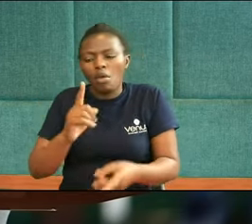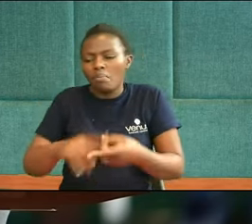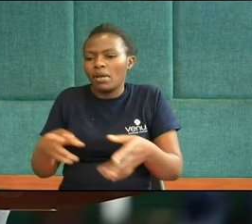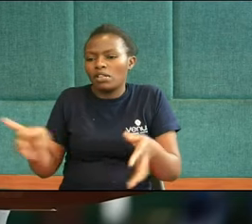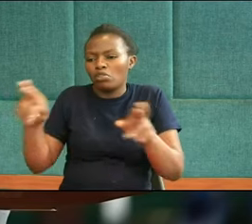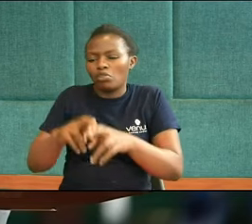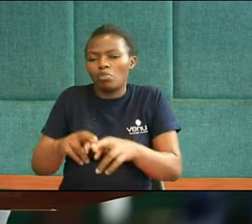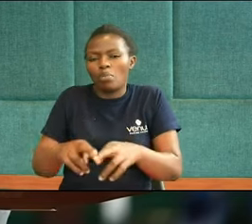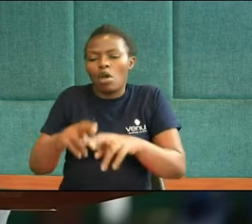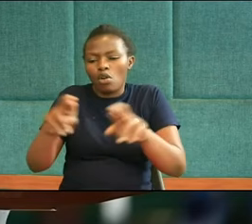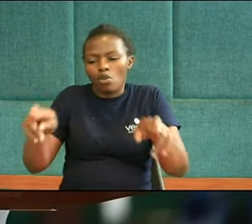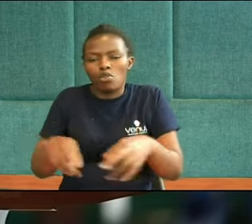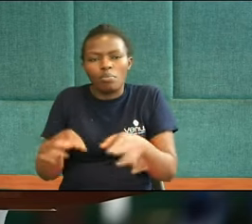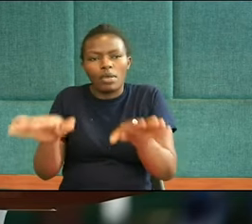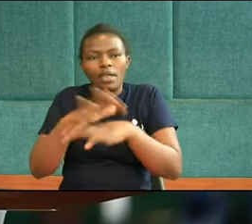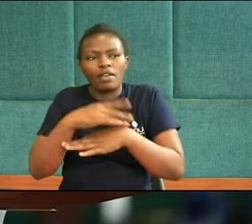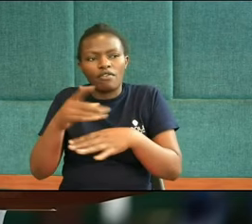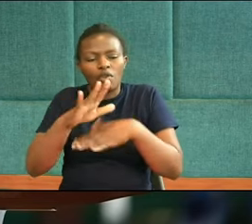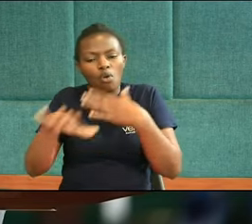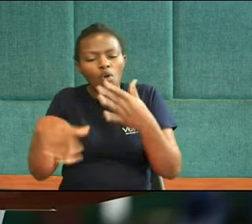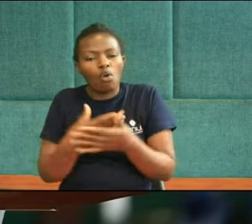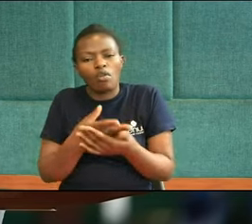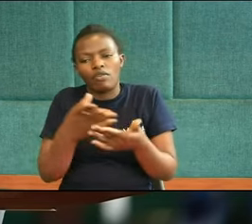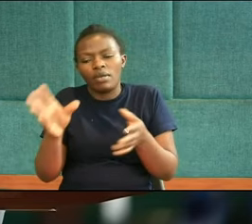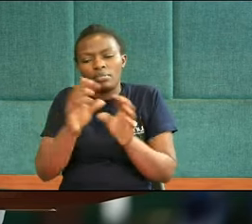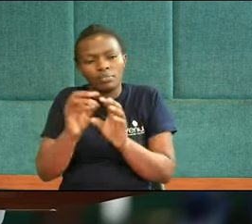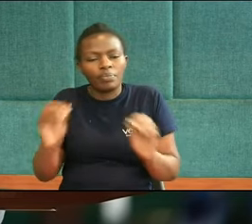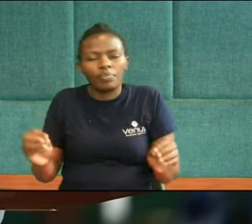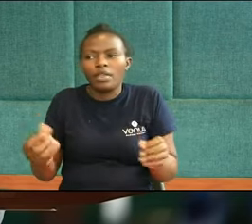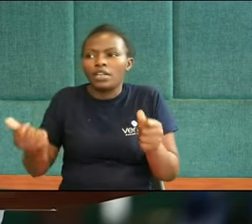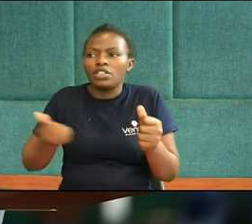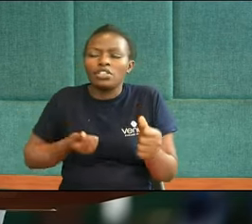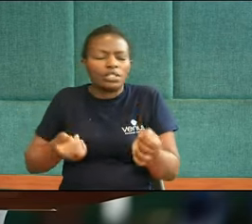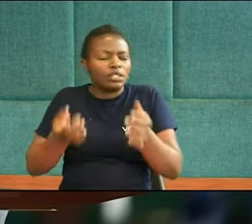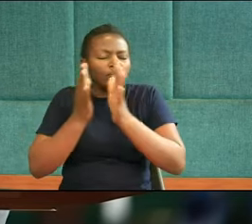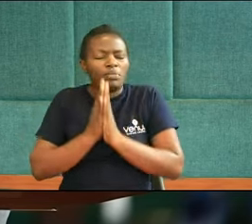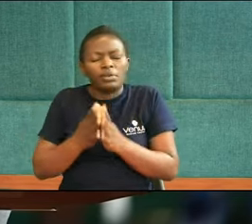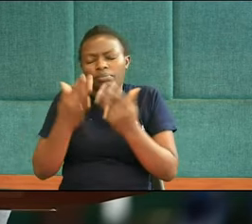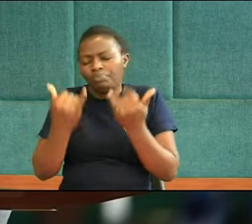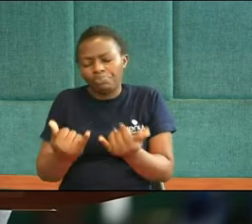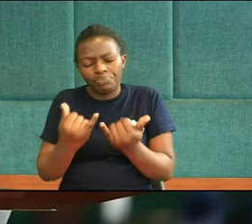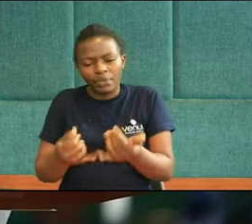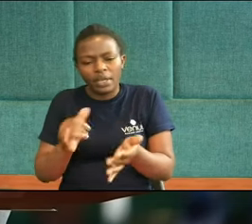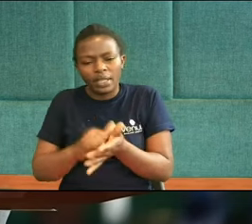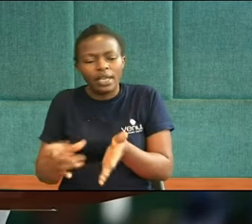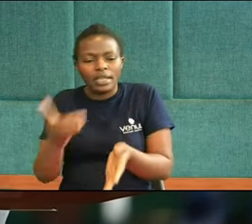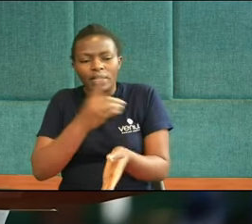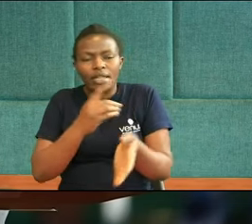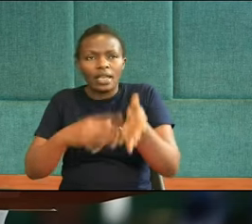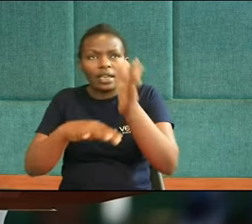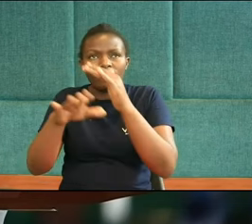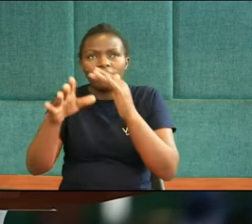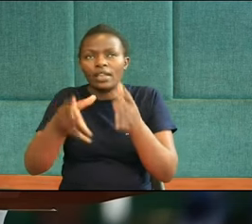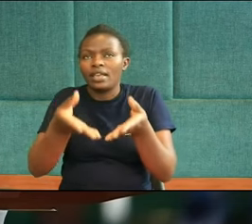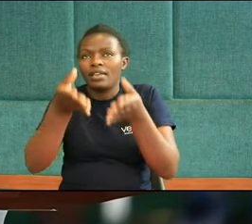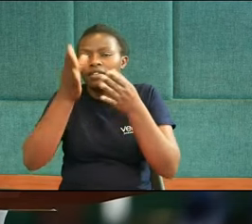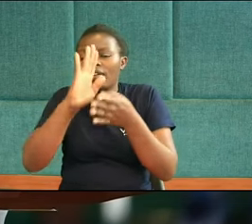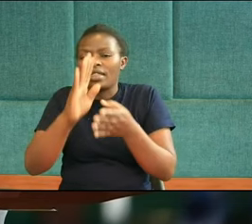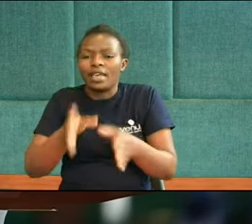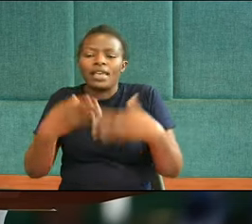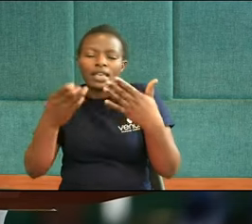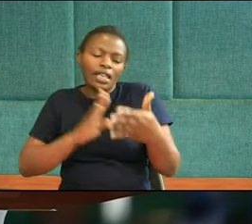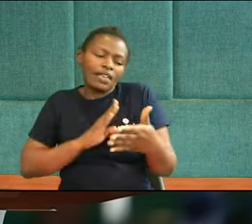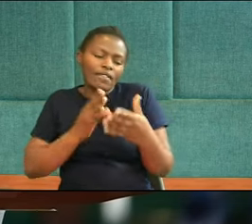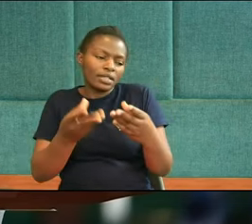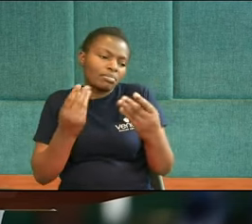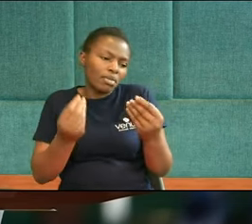She's praying for God to help the school move to a bigger building. She's praying, Dear Heavenly Father, I pray that you will give us funds for a new school building.